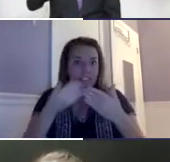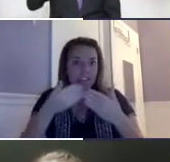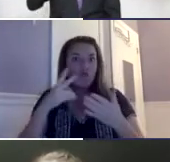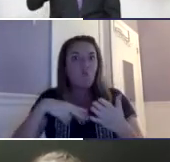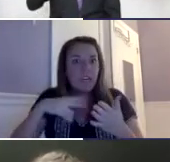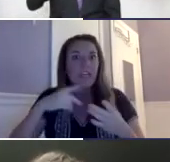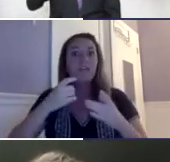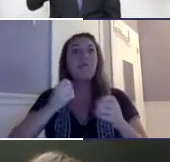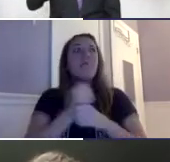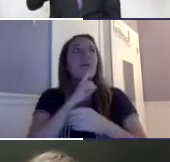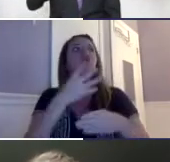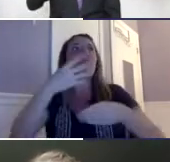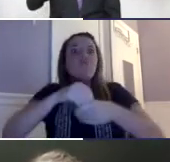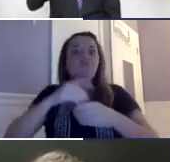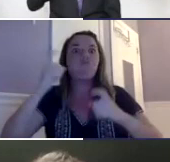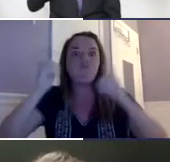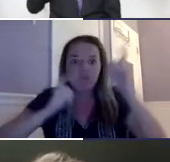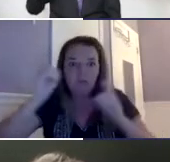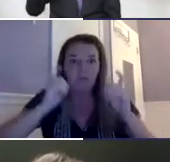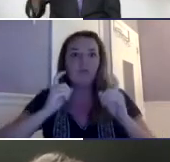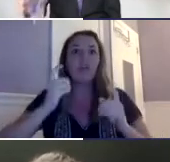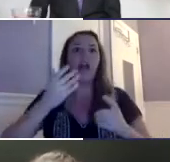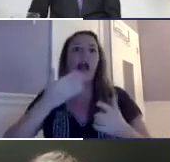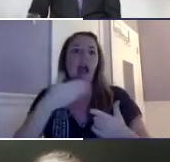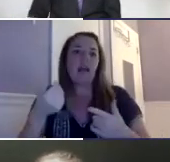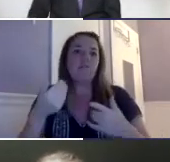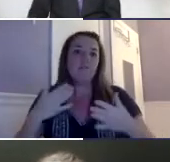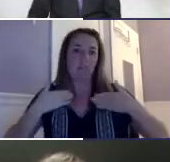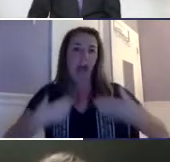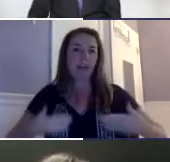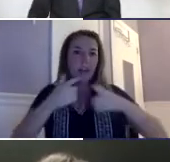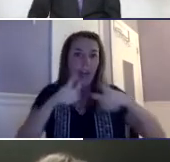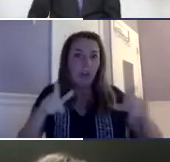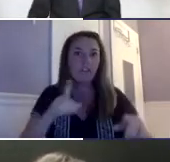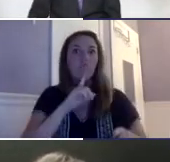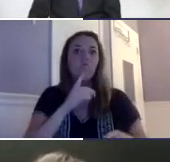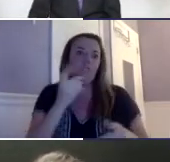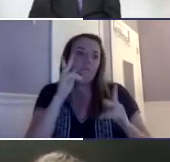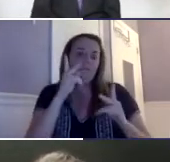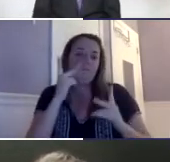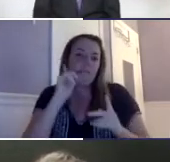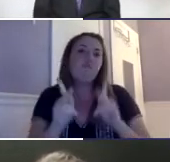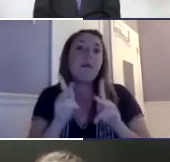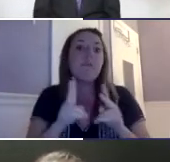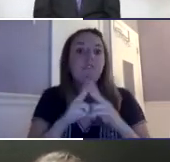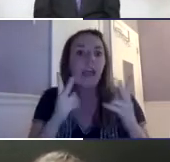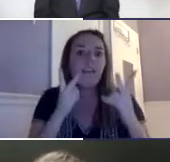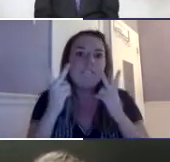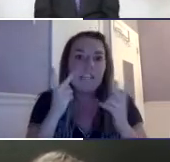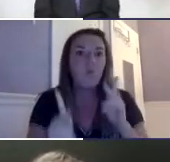not making too many facial expressions, make sure your mouth is easy to read, make sure you're, are involving facial expressions and body language